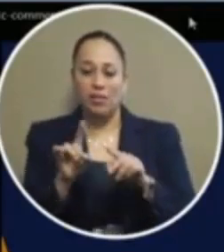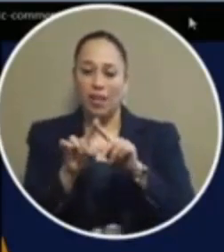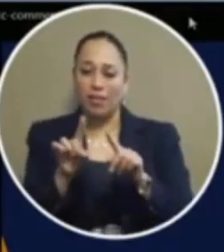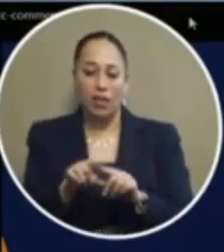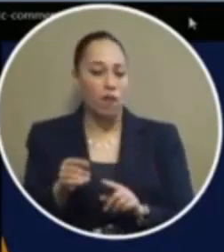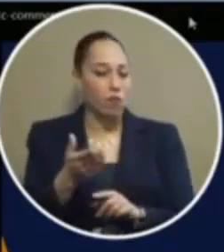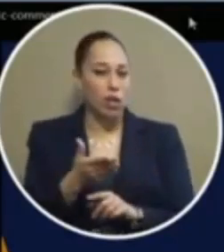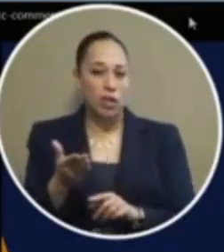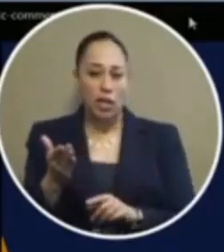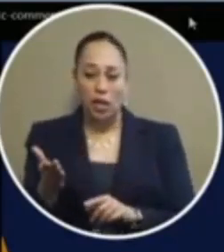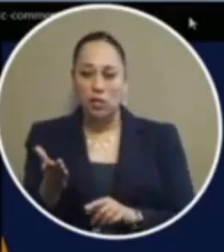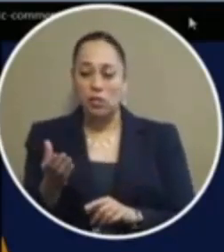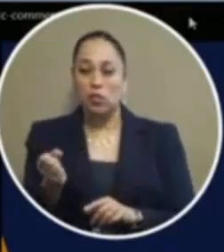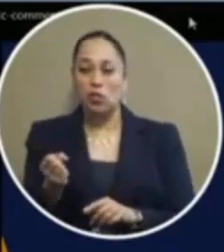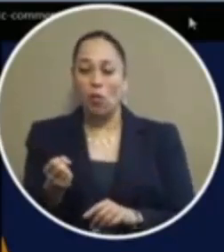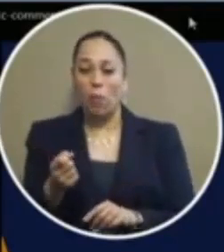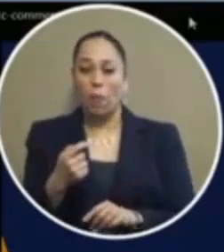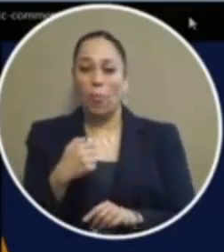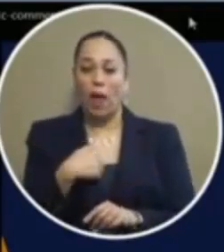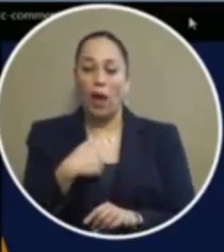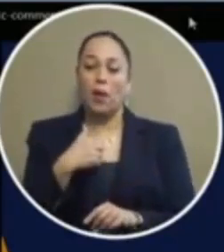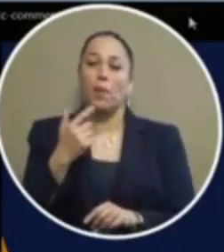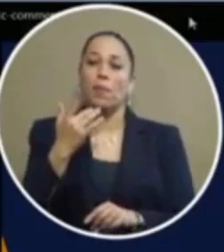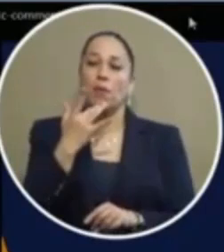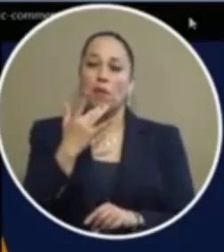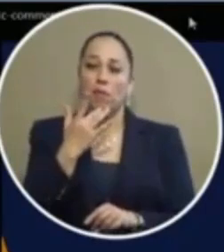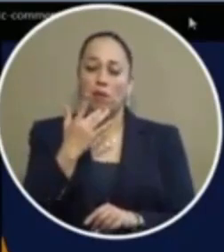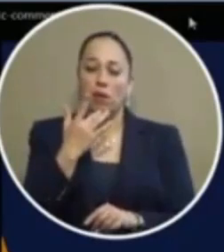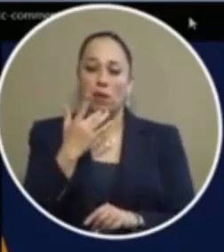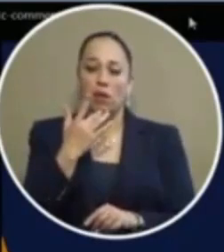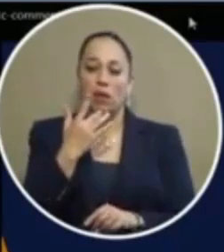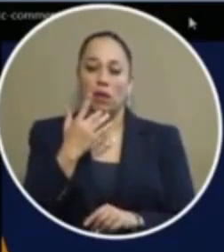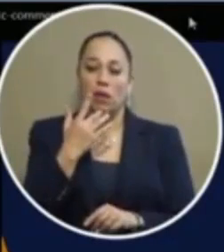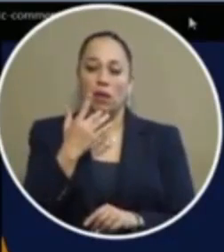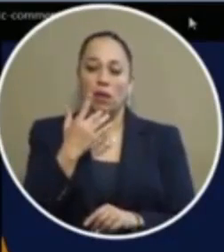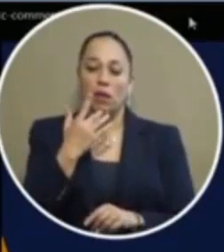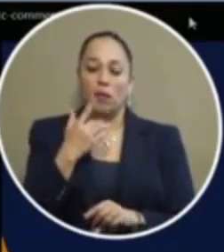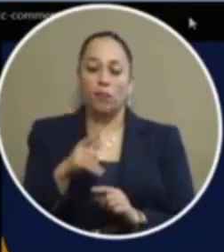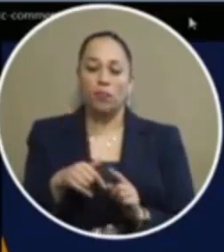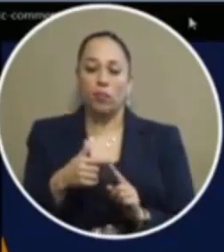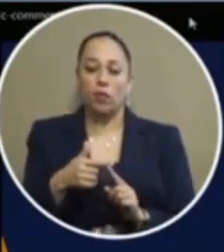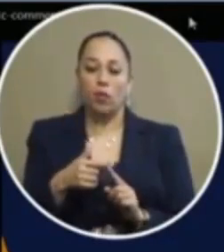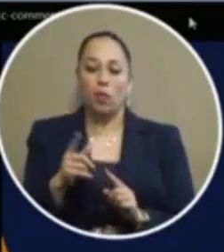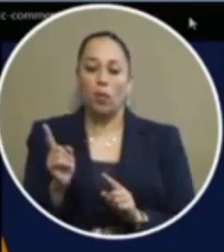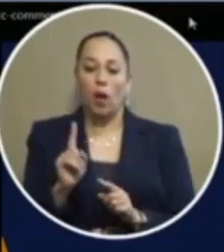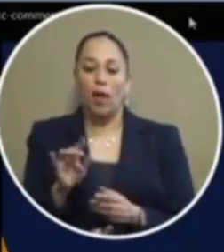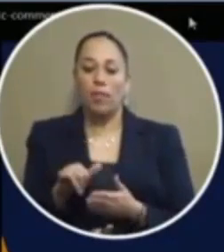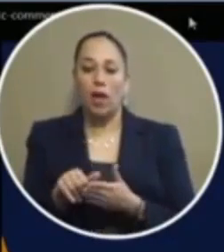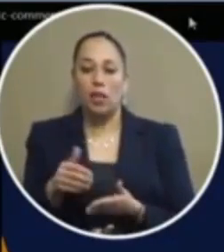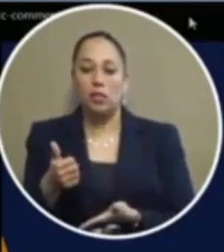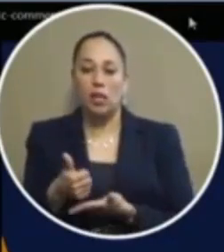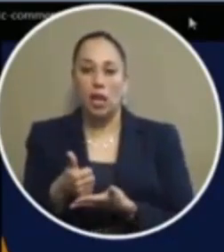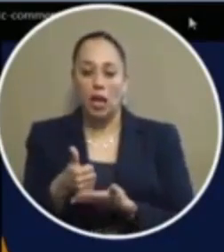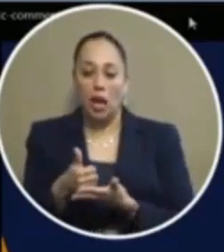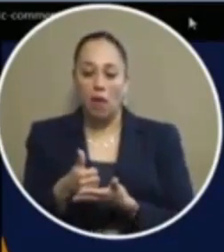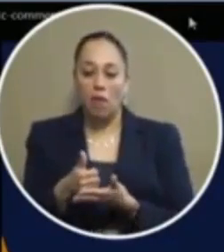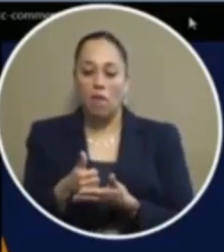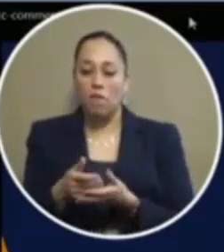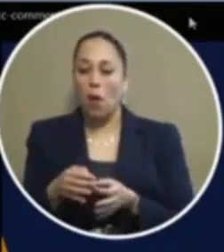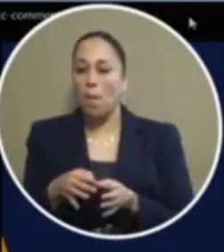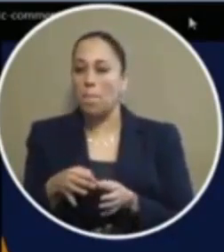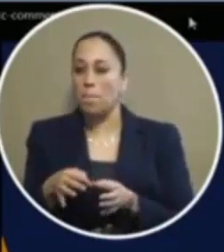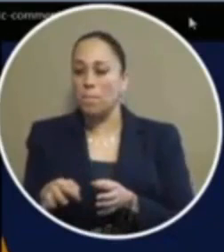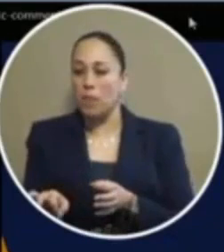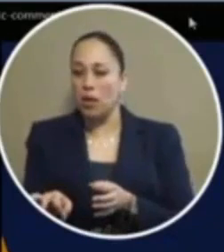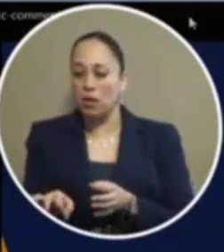side effects so i i actually would prefer people using something that would actually would help and have minor amount